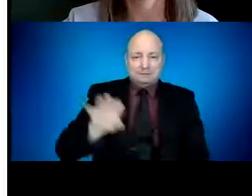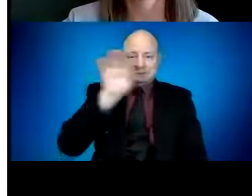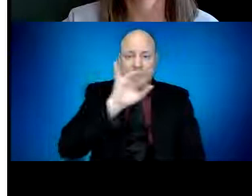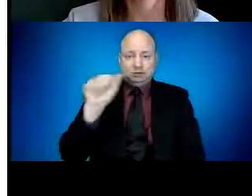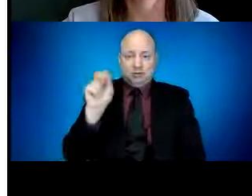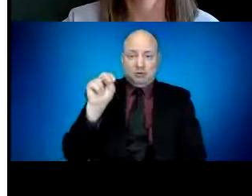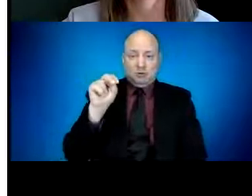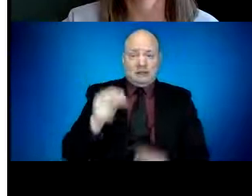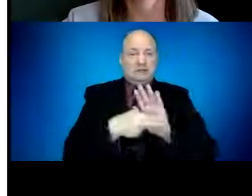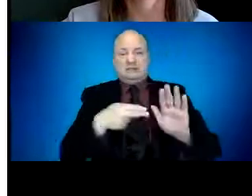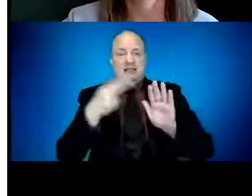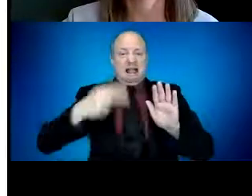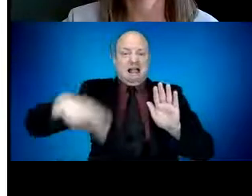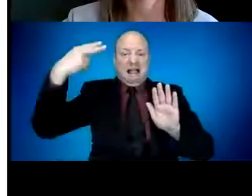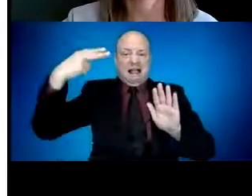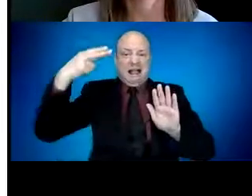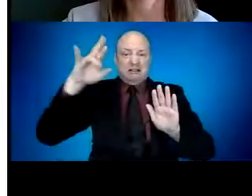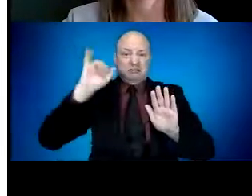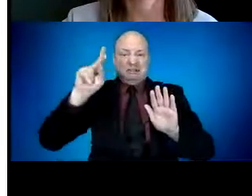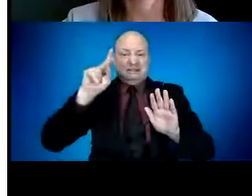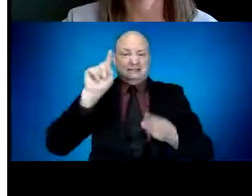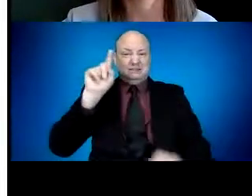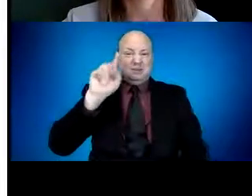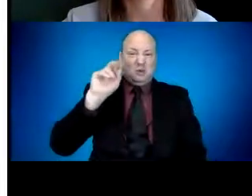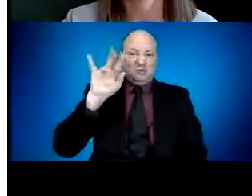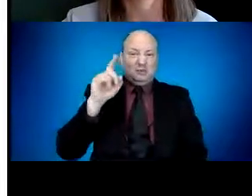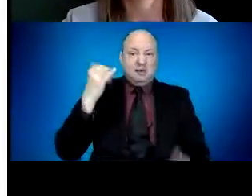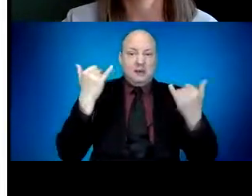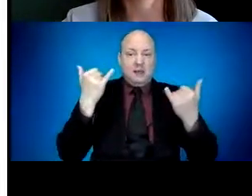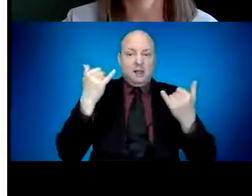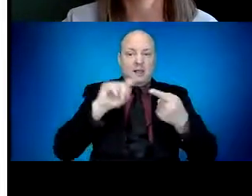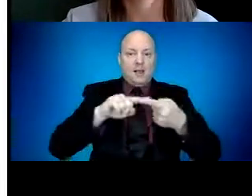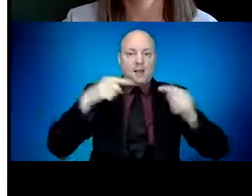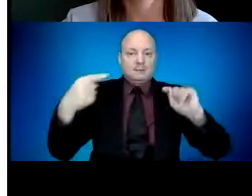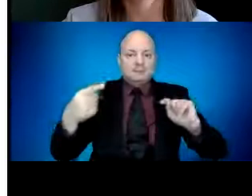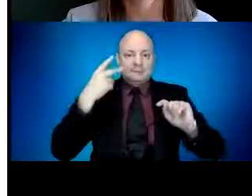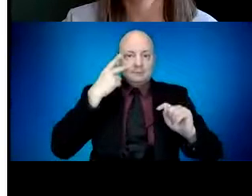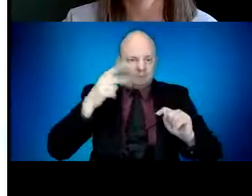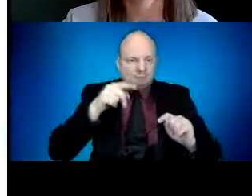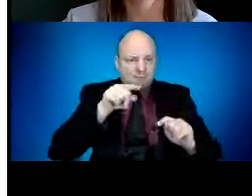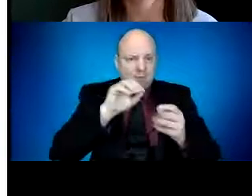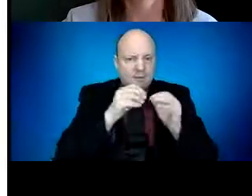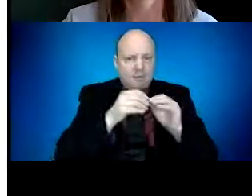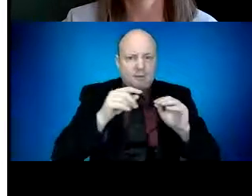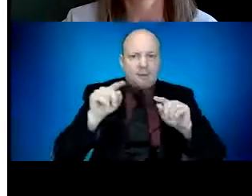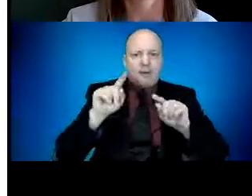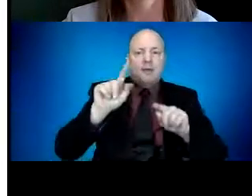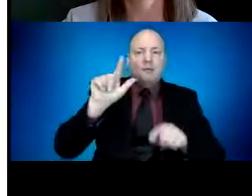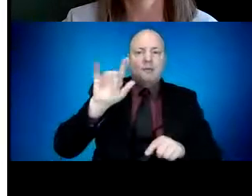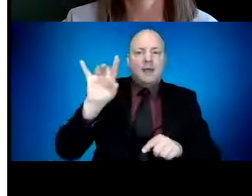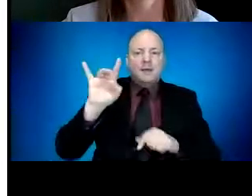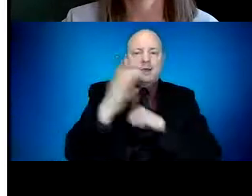The paradigm has since flipped. The most recent metrics show that 28 counties had either low or moderate risk,